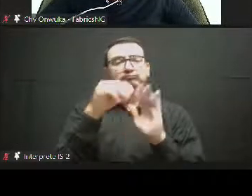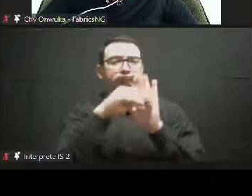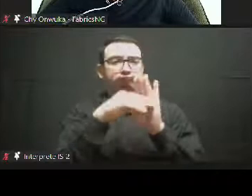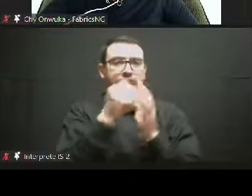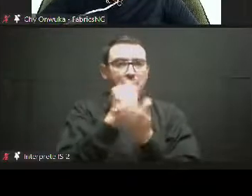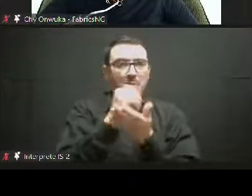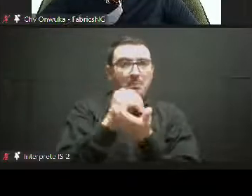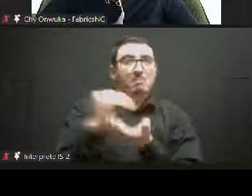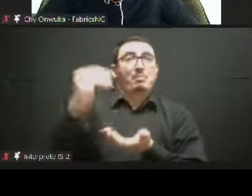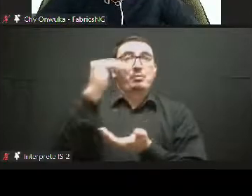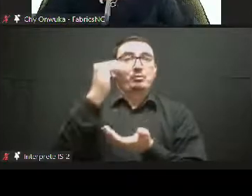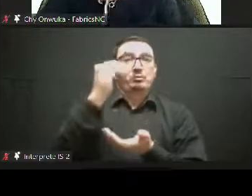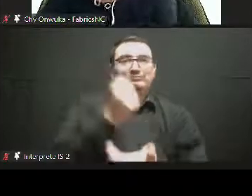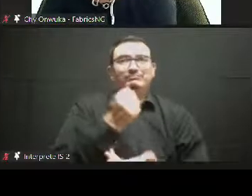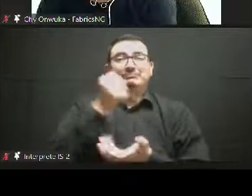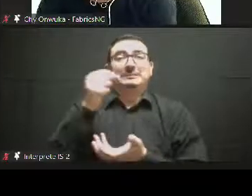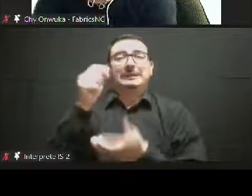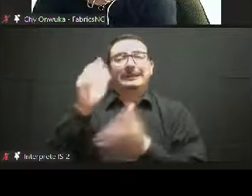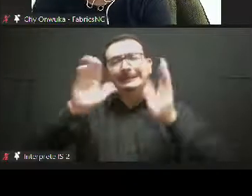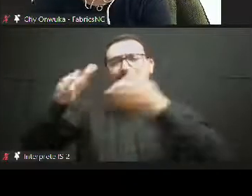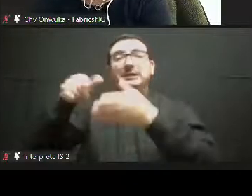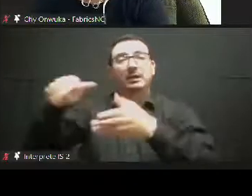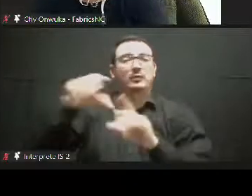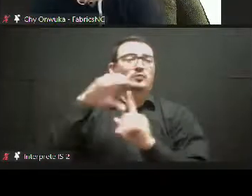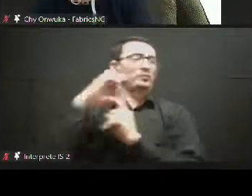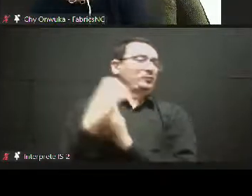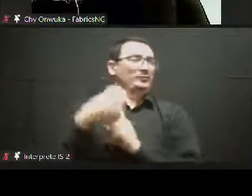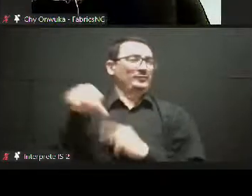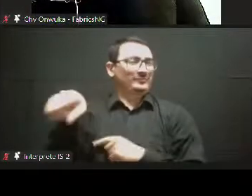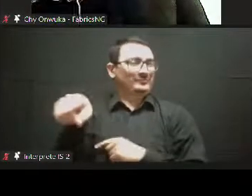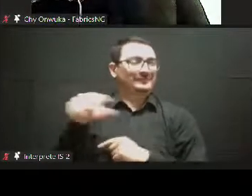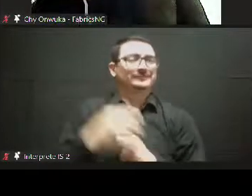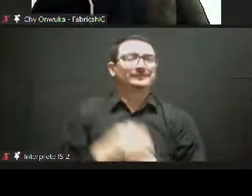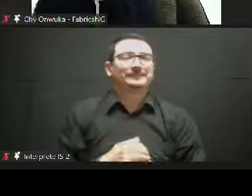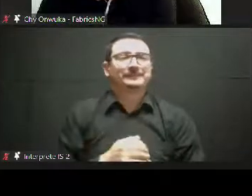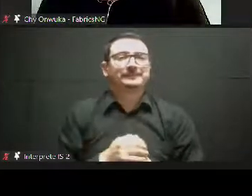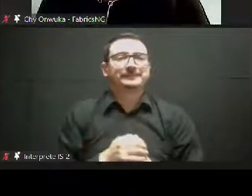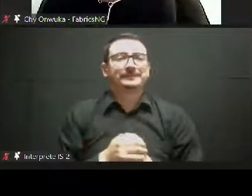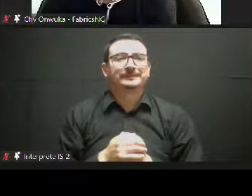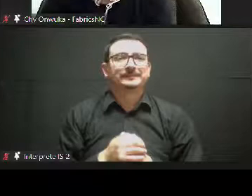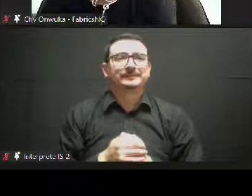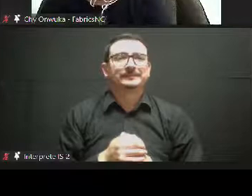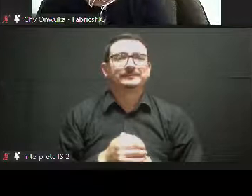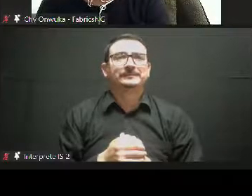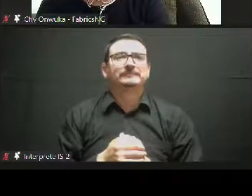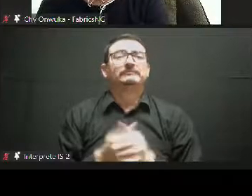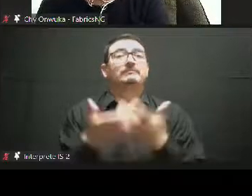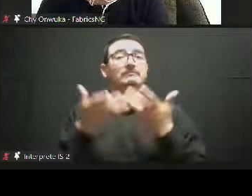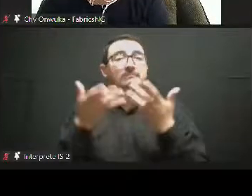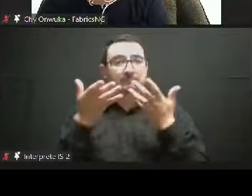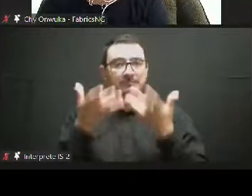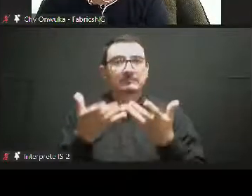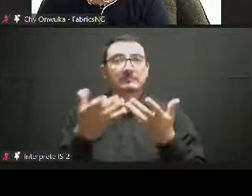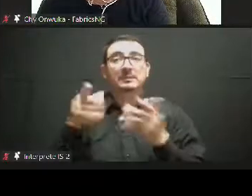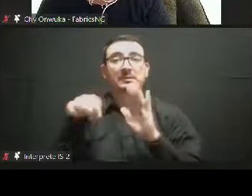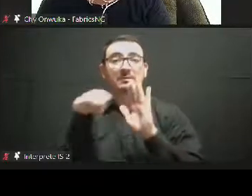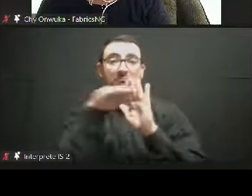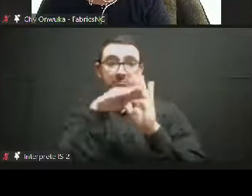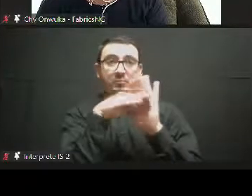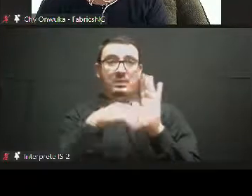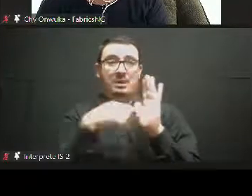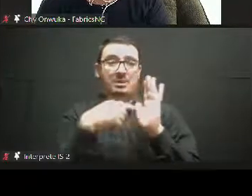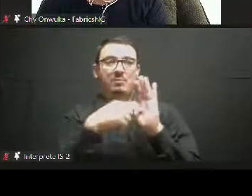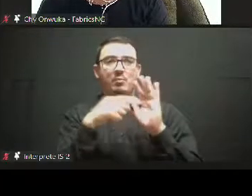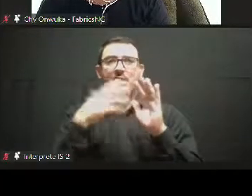research and innovation for culture and creative industries and for cultural heritage. And within